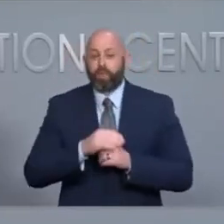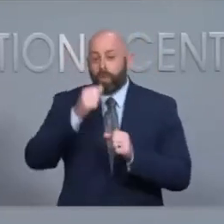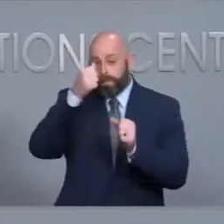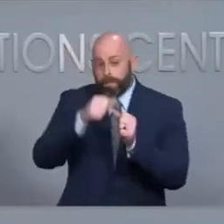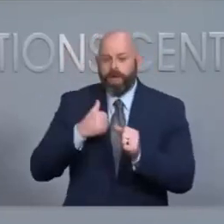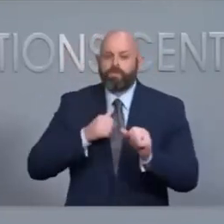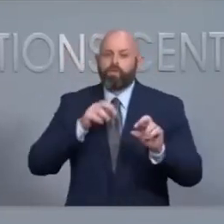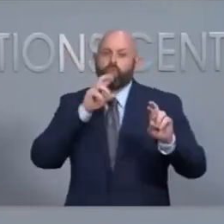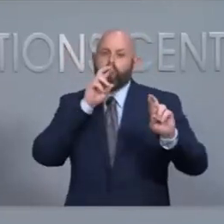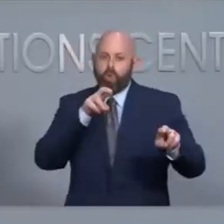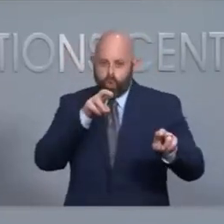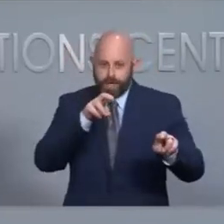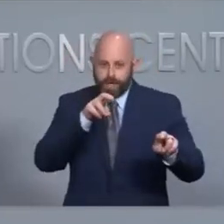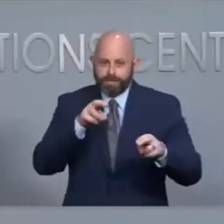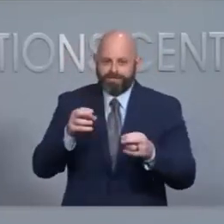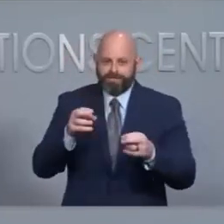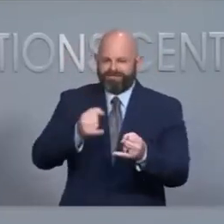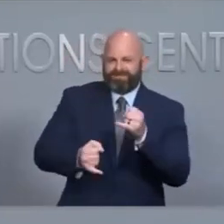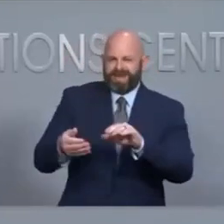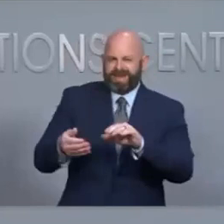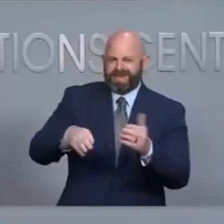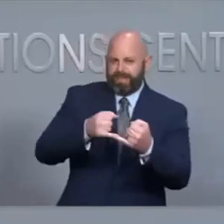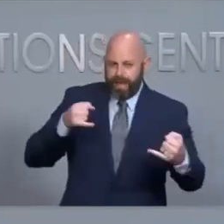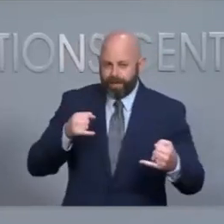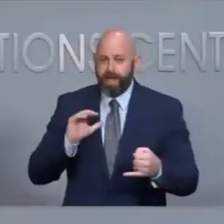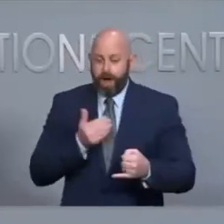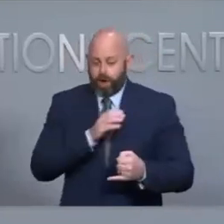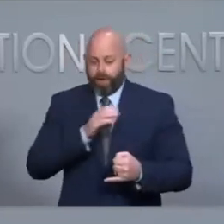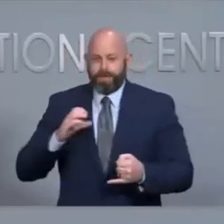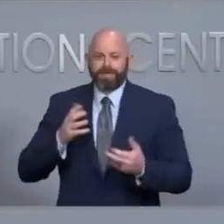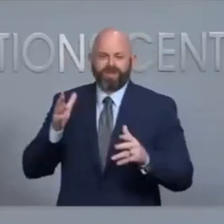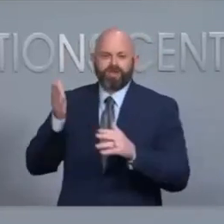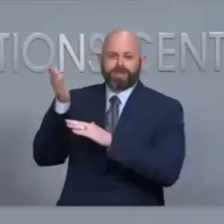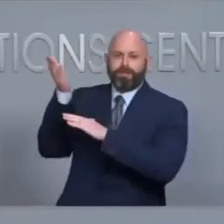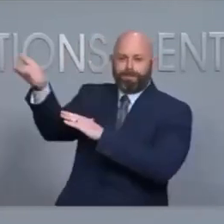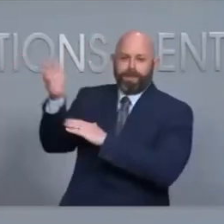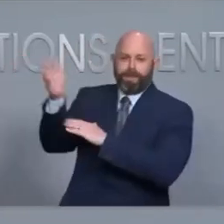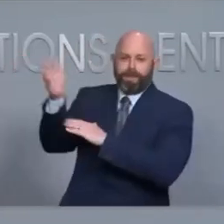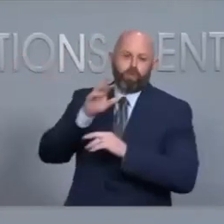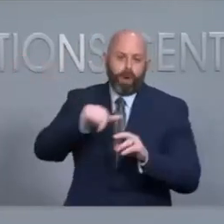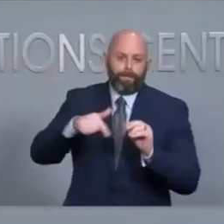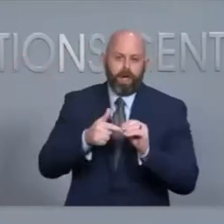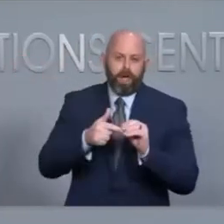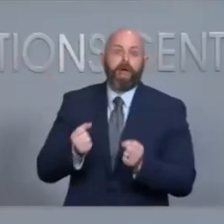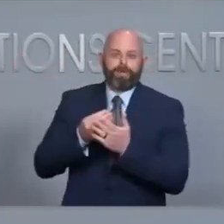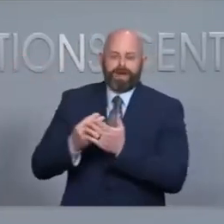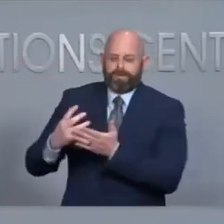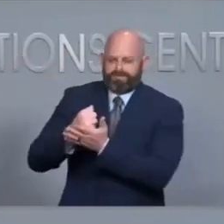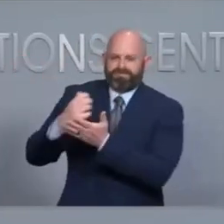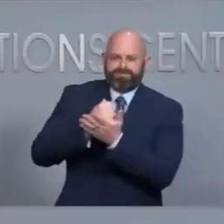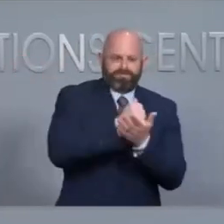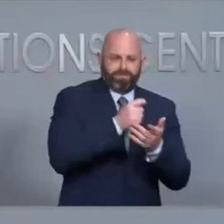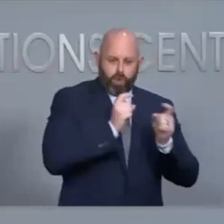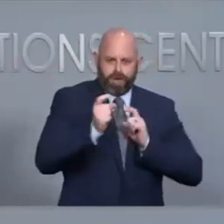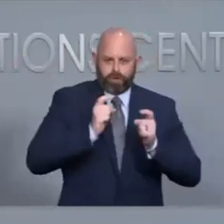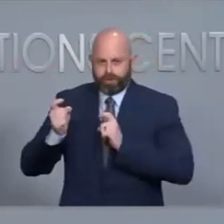deadlines and so the candidates and the campaign committees have submitted their report our audit or review for